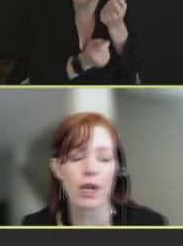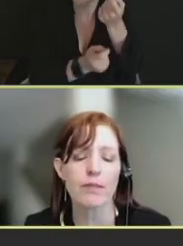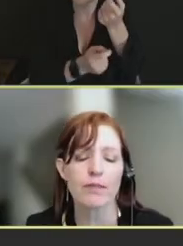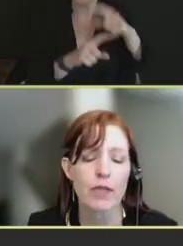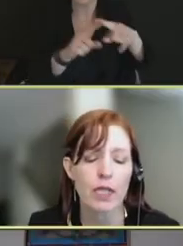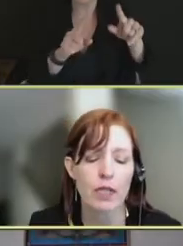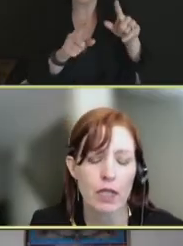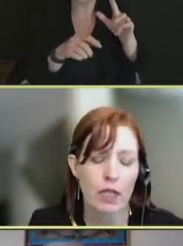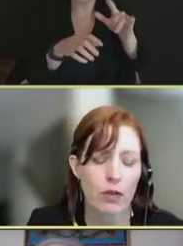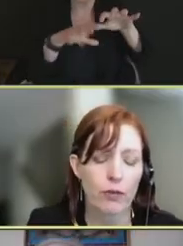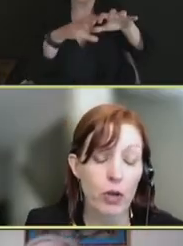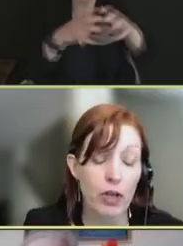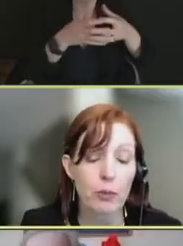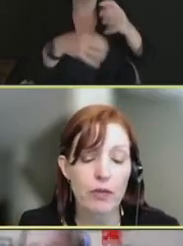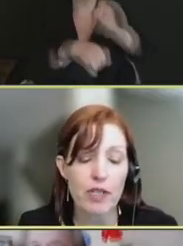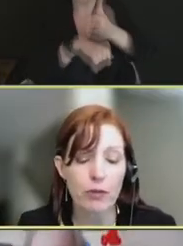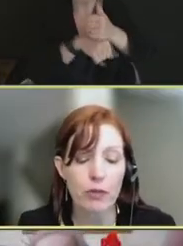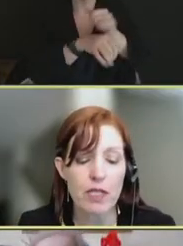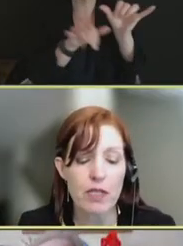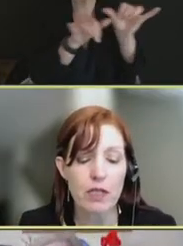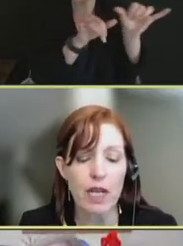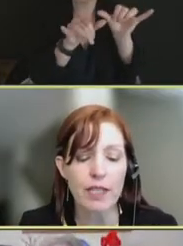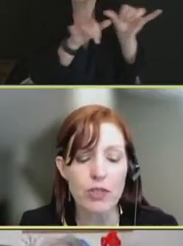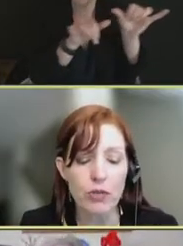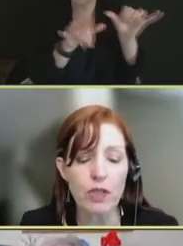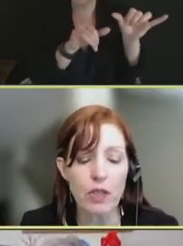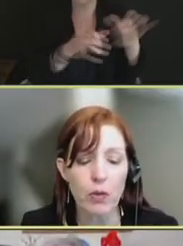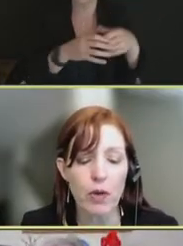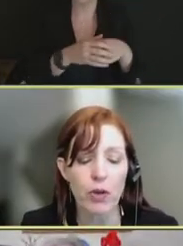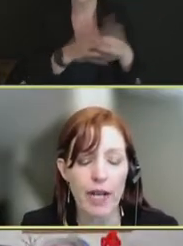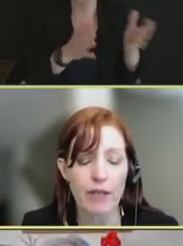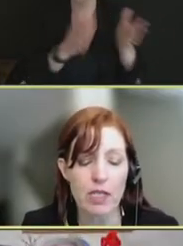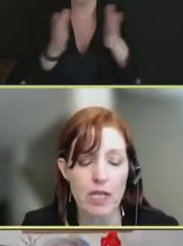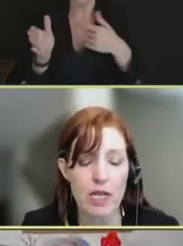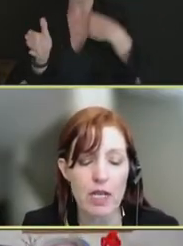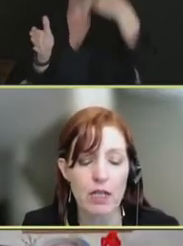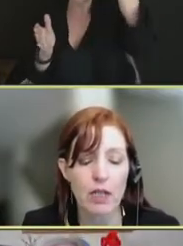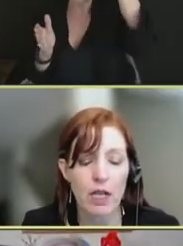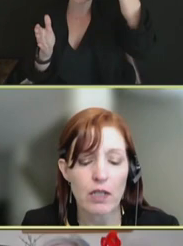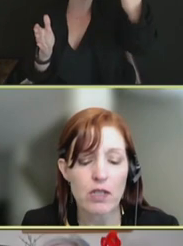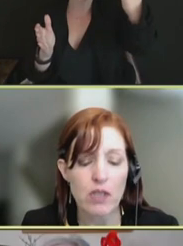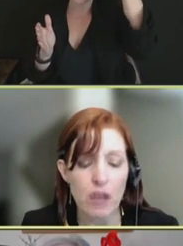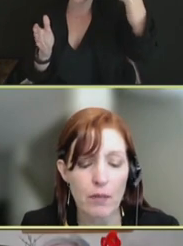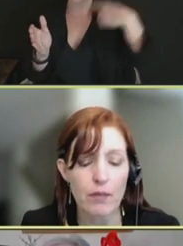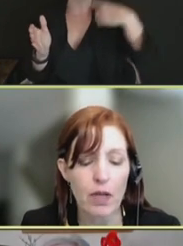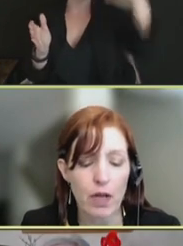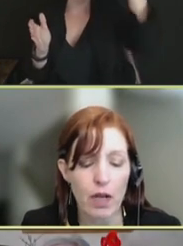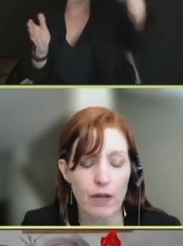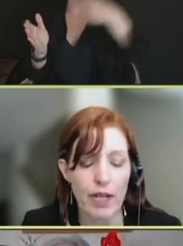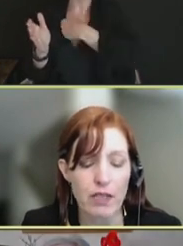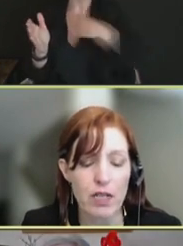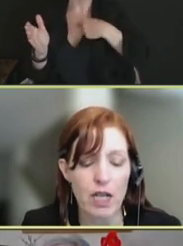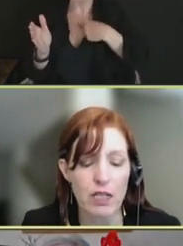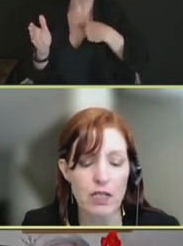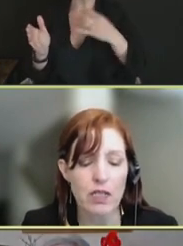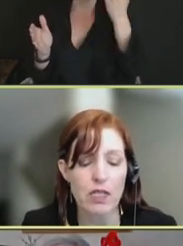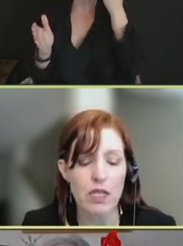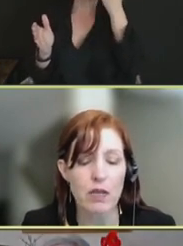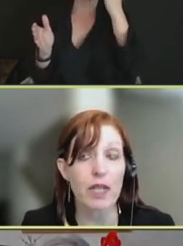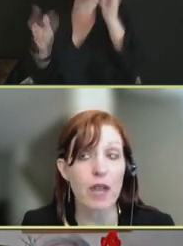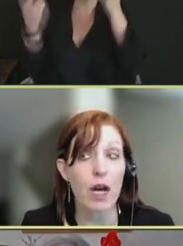reasons. I do think that we would have seen some vaccine